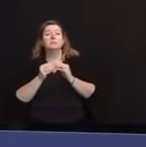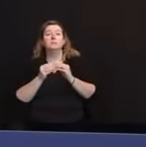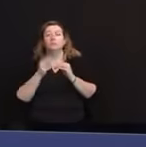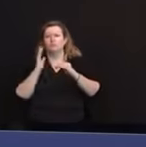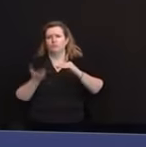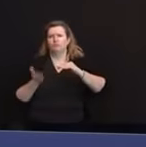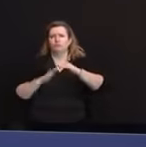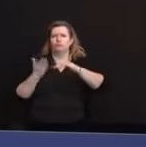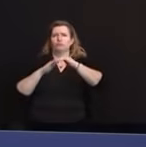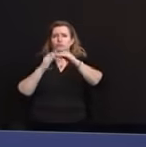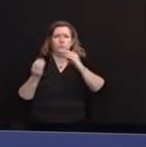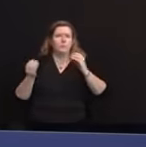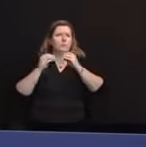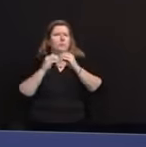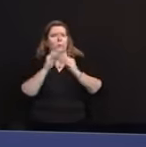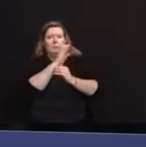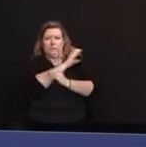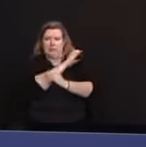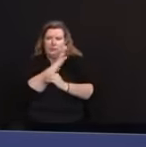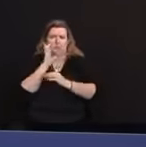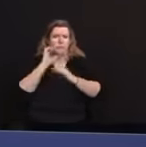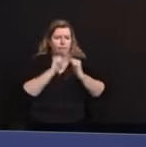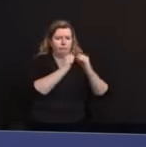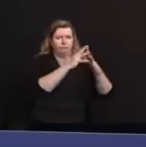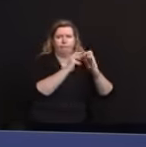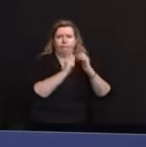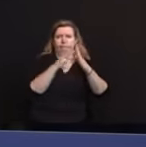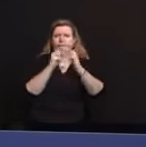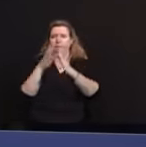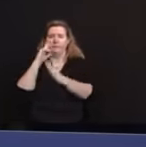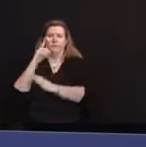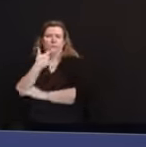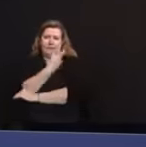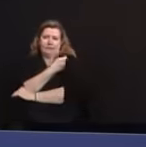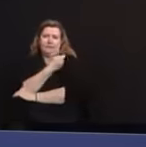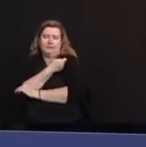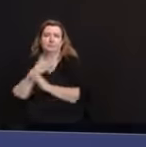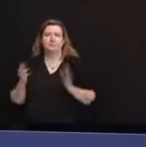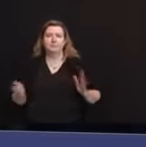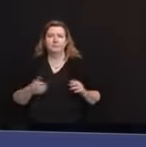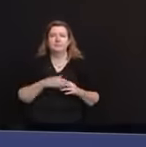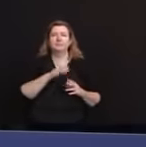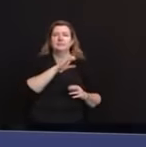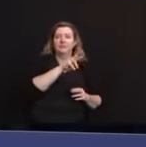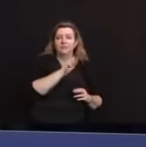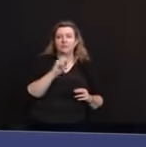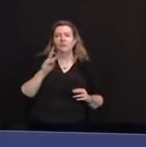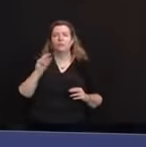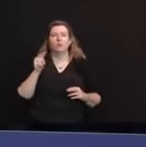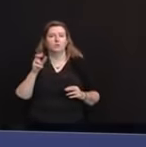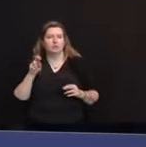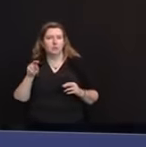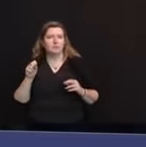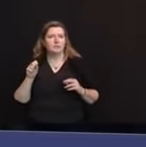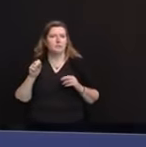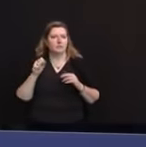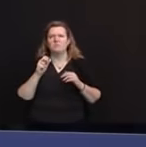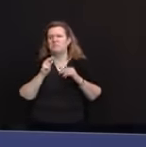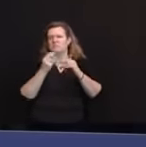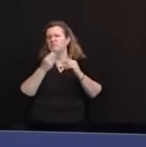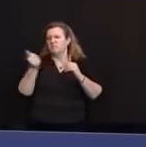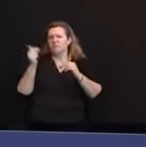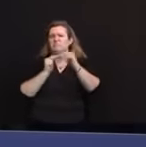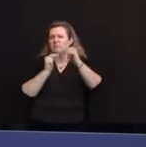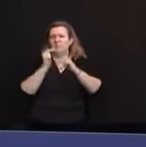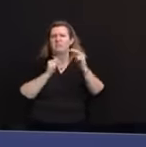clinics are scheduled. The pharmacies will visit the facilities several times in order to reach everyone with the first